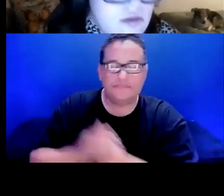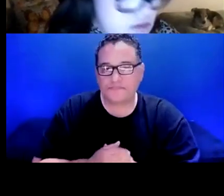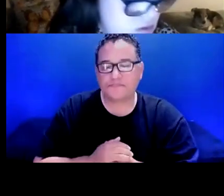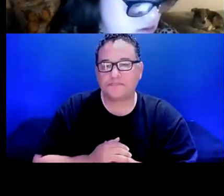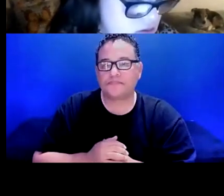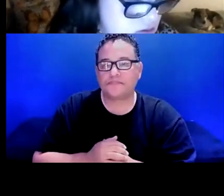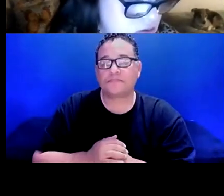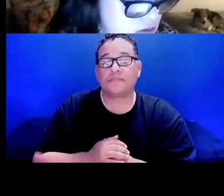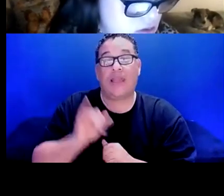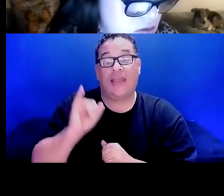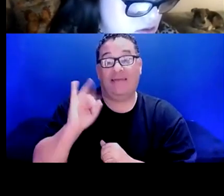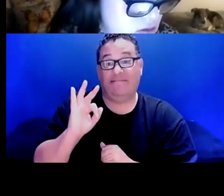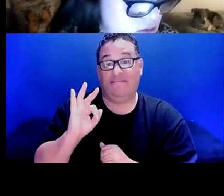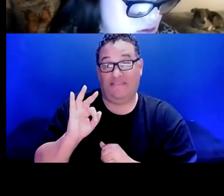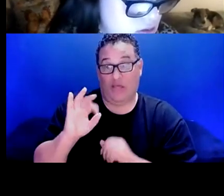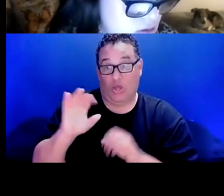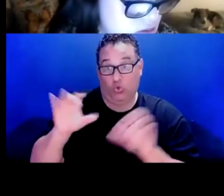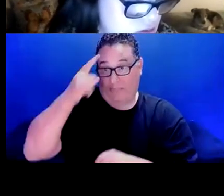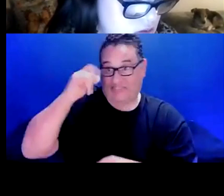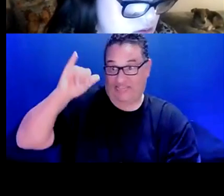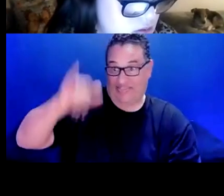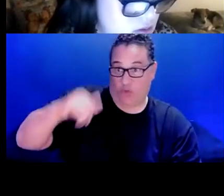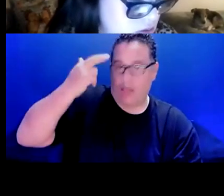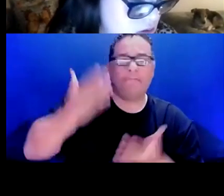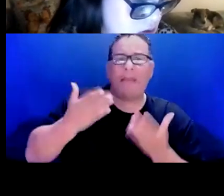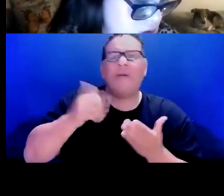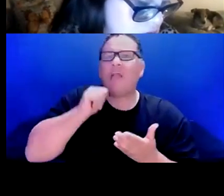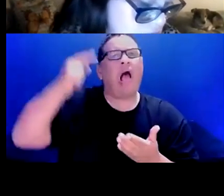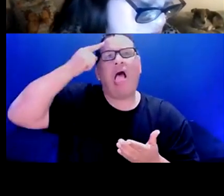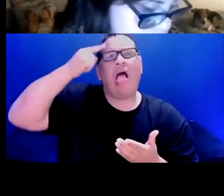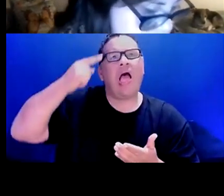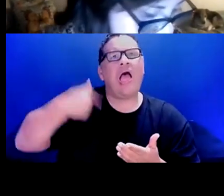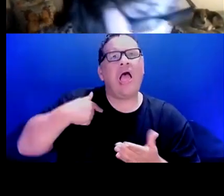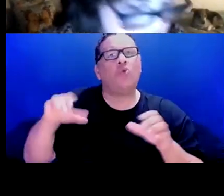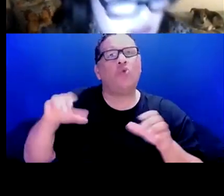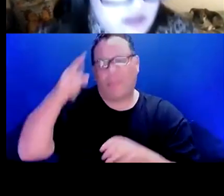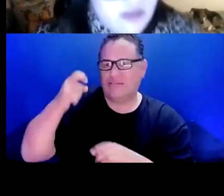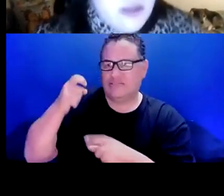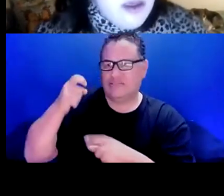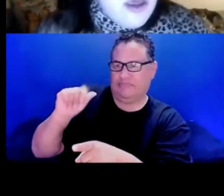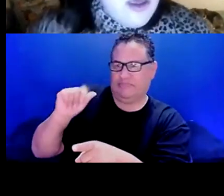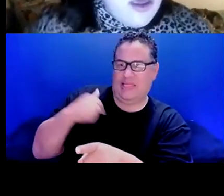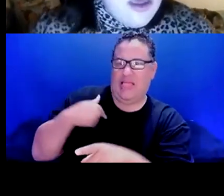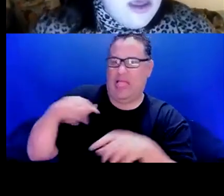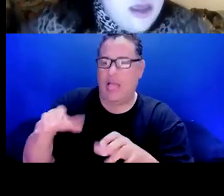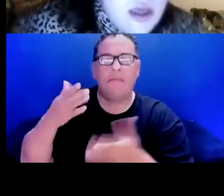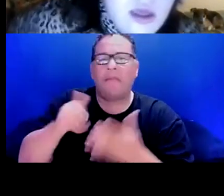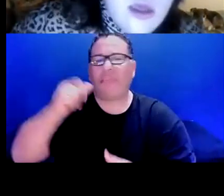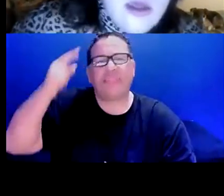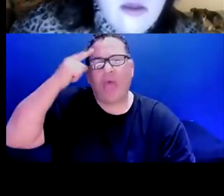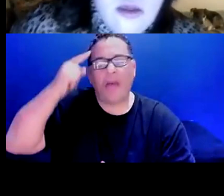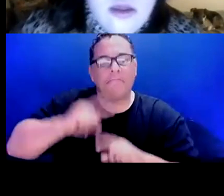say it to themselves, I'm doing this because they have a disability, but they're doing it because it still could be considered unlawful harassment.